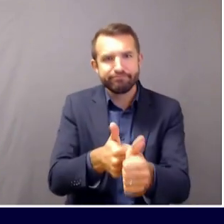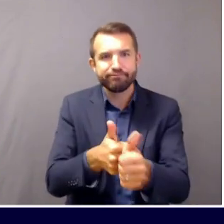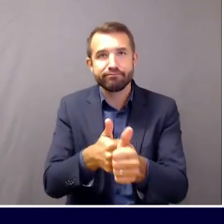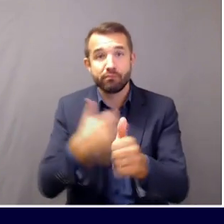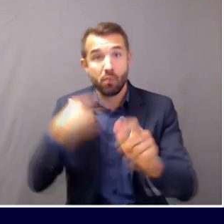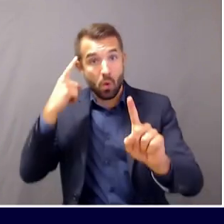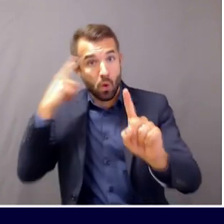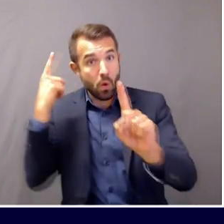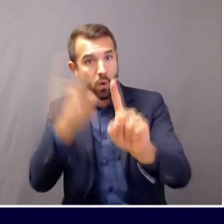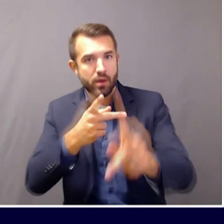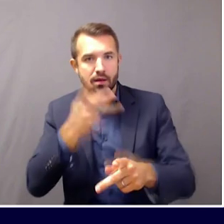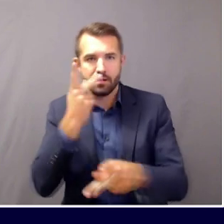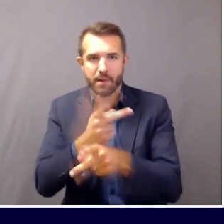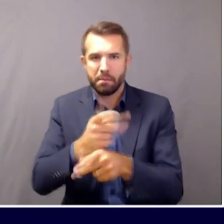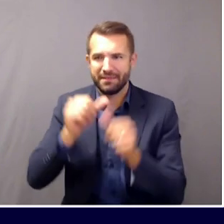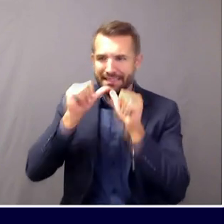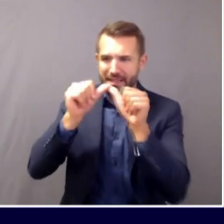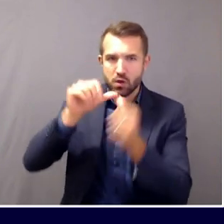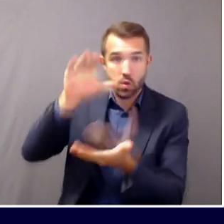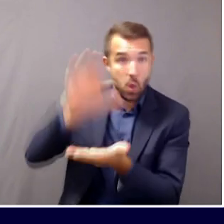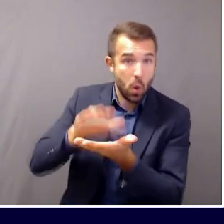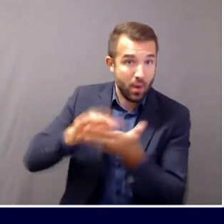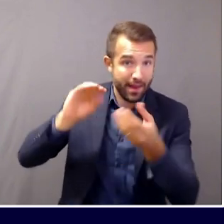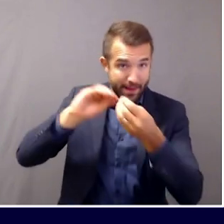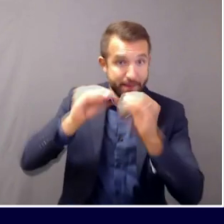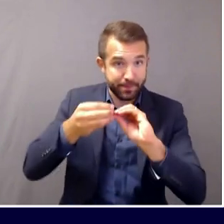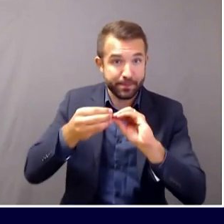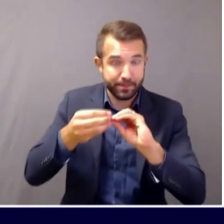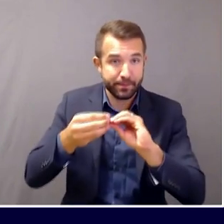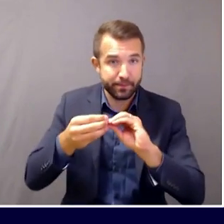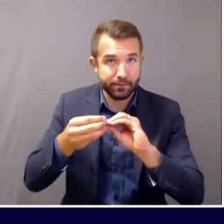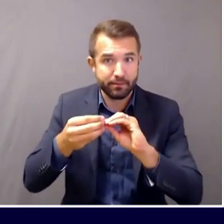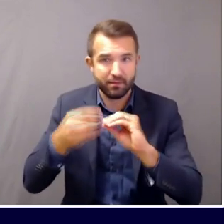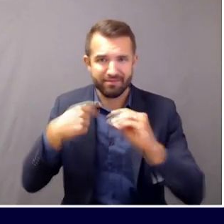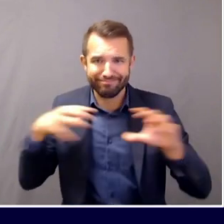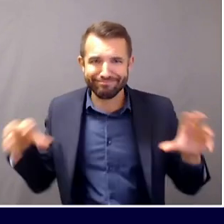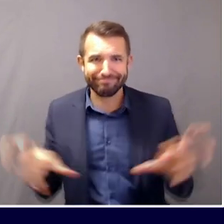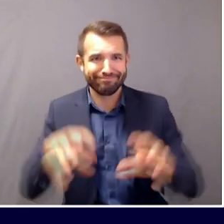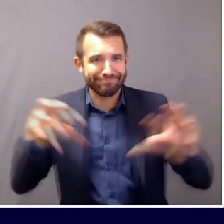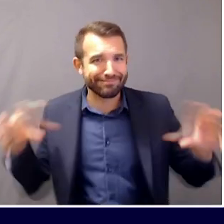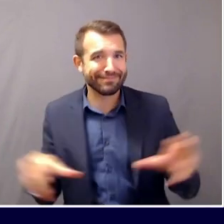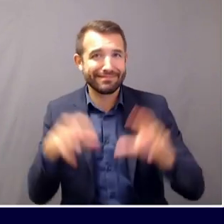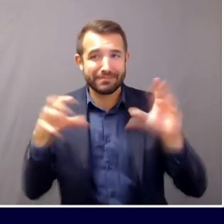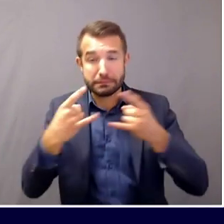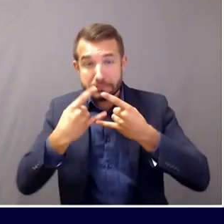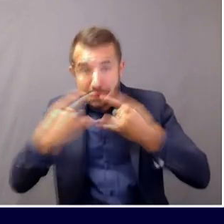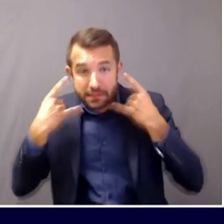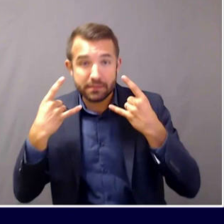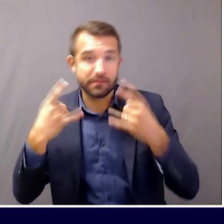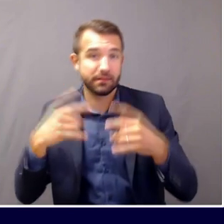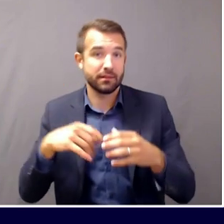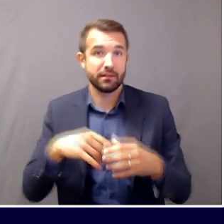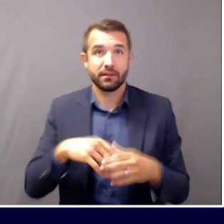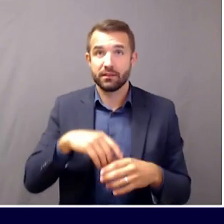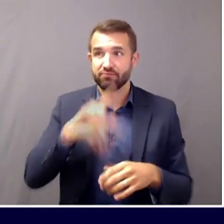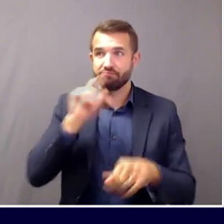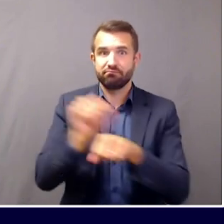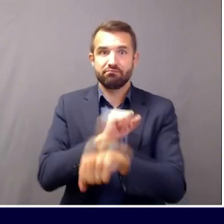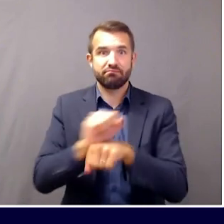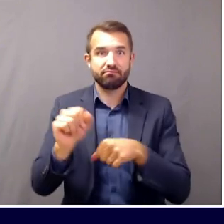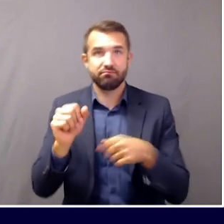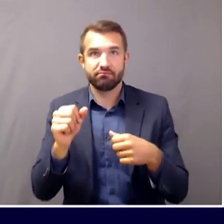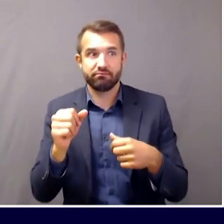all, why we've all been working so hard across the state, wearing face coverings, physically distancing from one another,